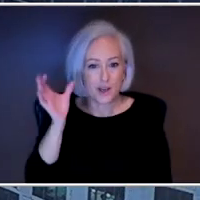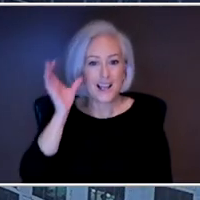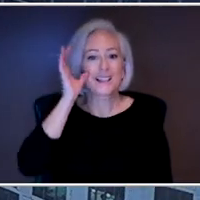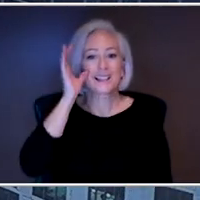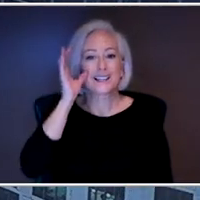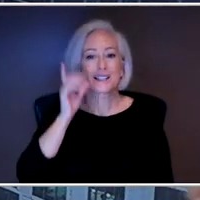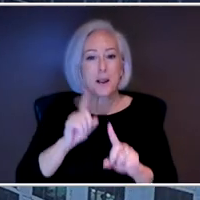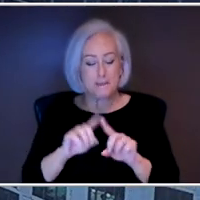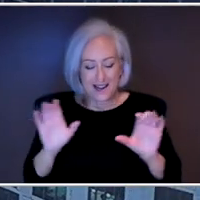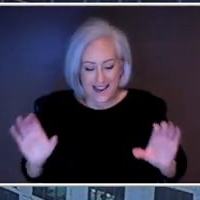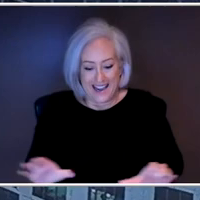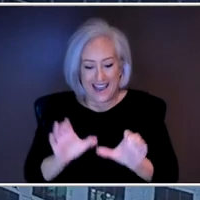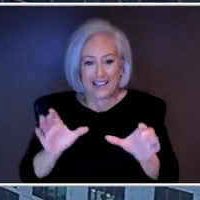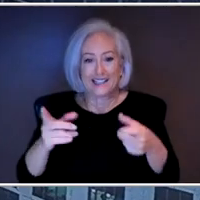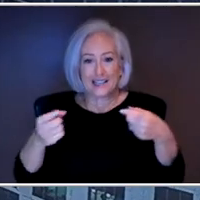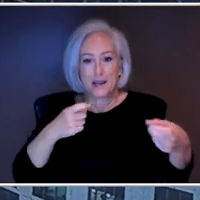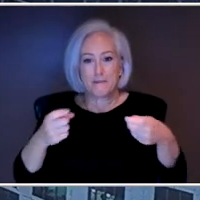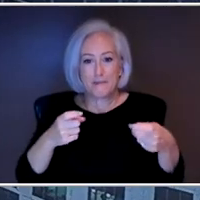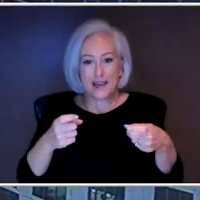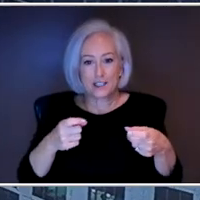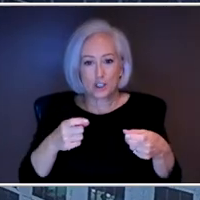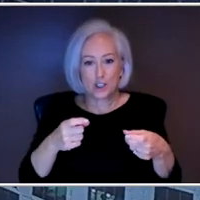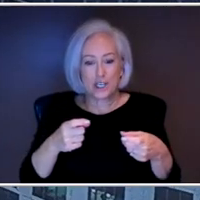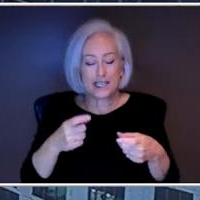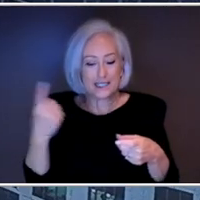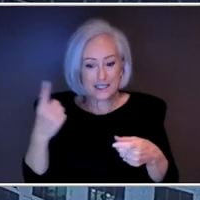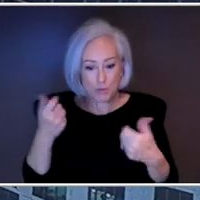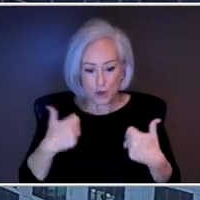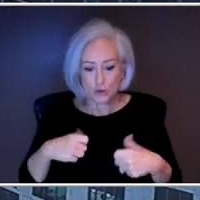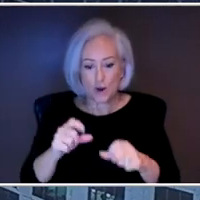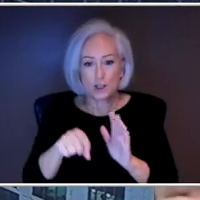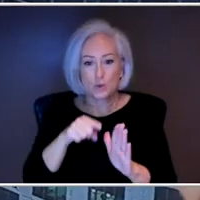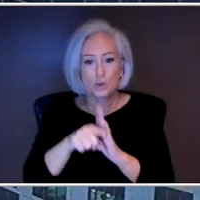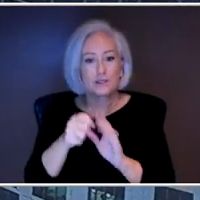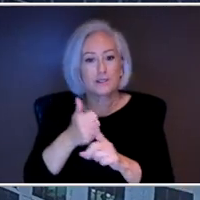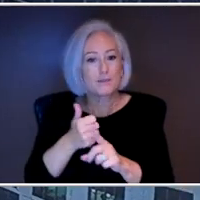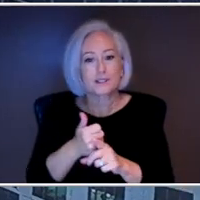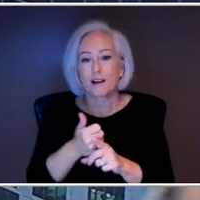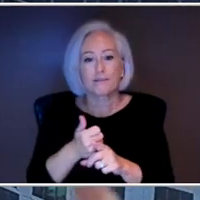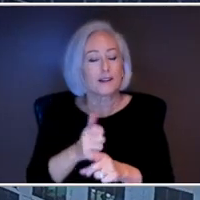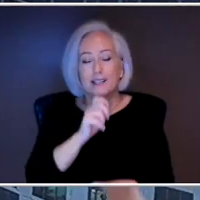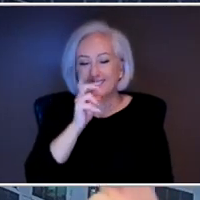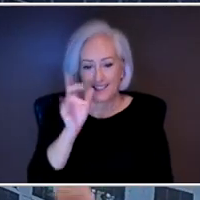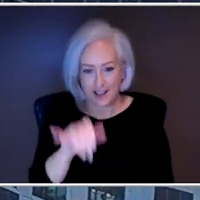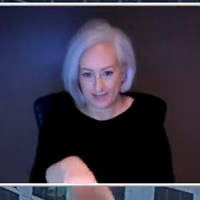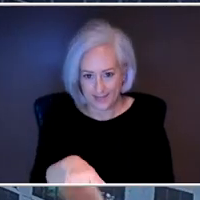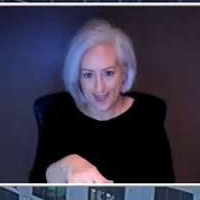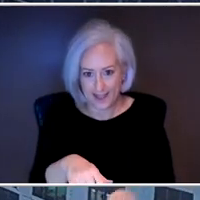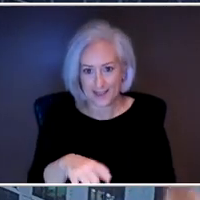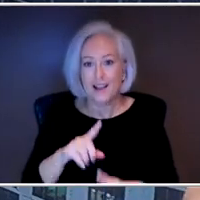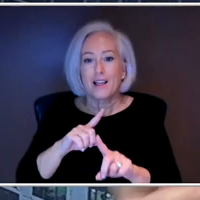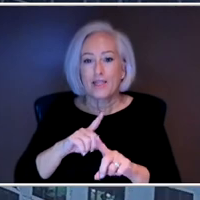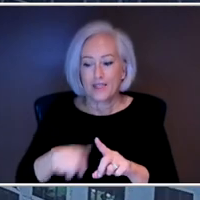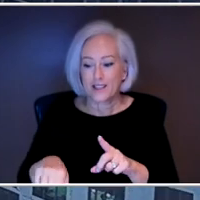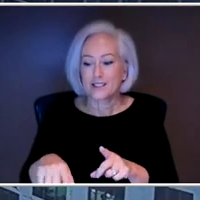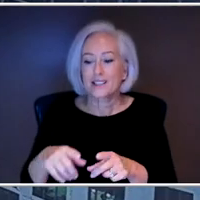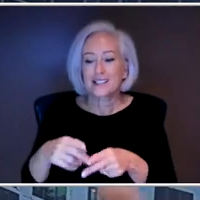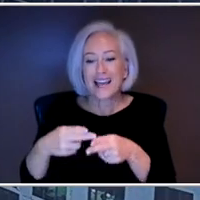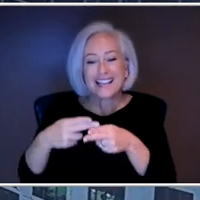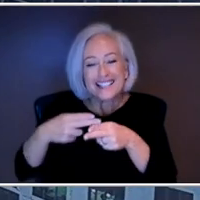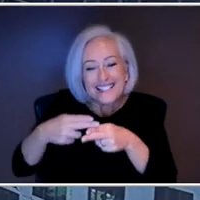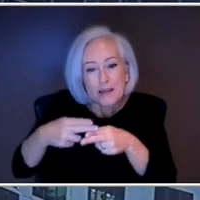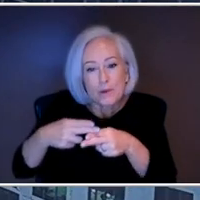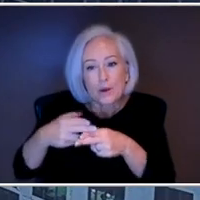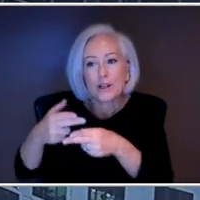managing suicide, this is not going to help us kind of treat that thing. It's really just there to kind of temporize things until people can get in with the appropriate professionals to get the care they